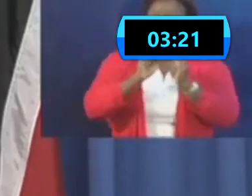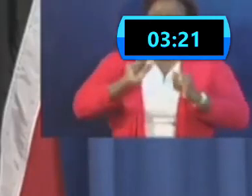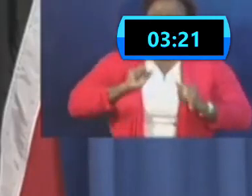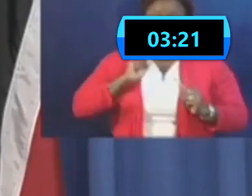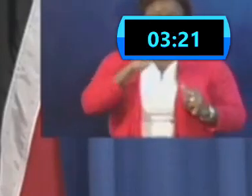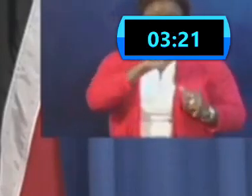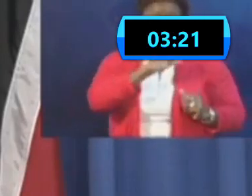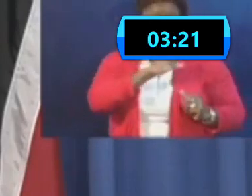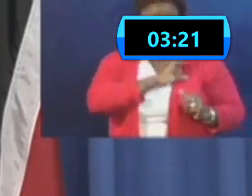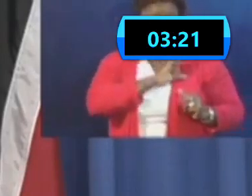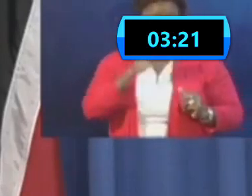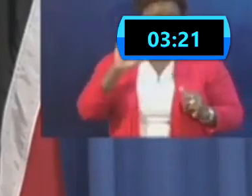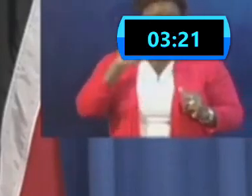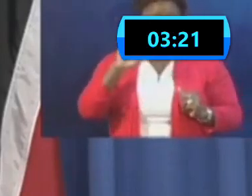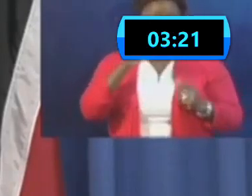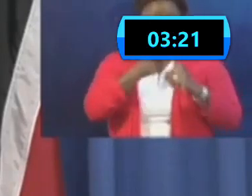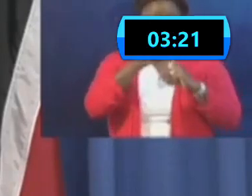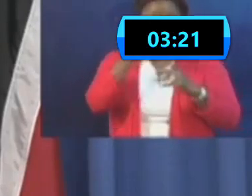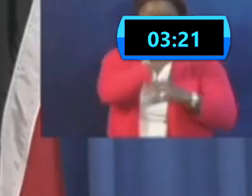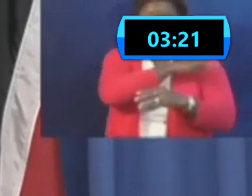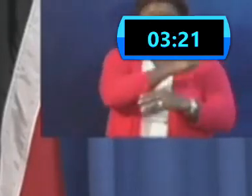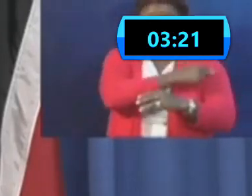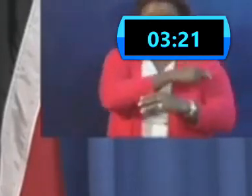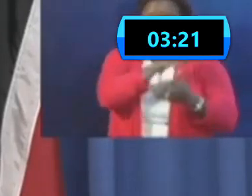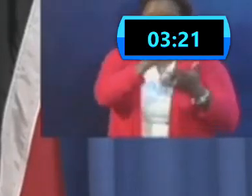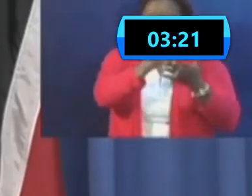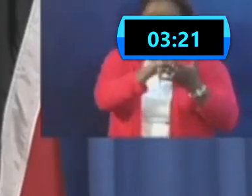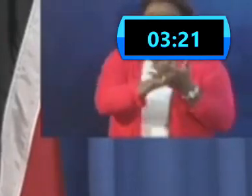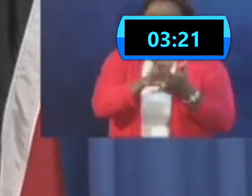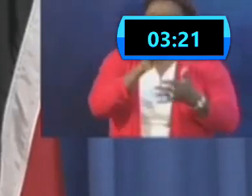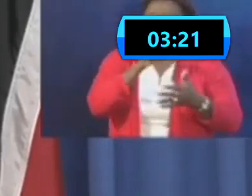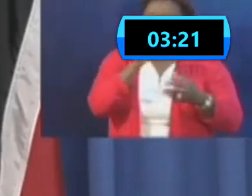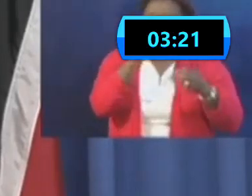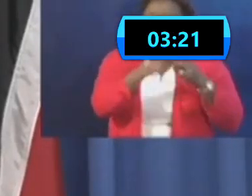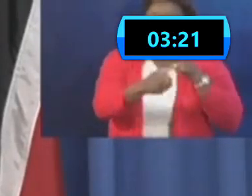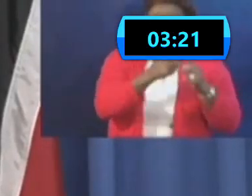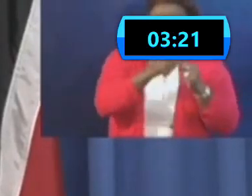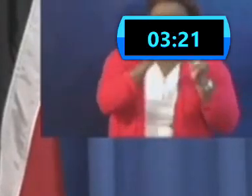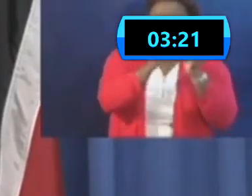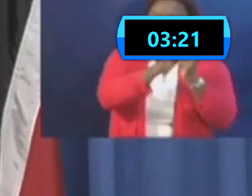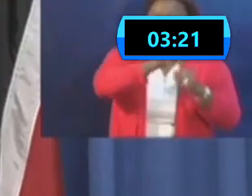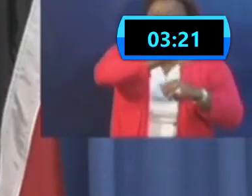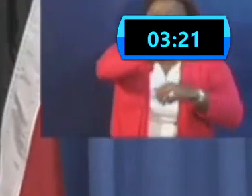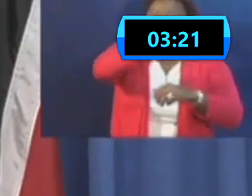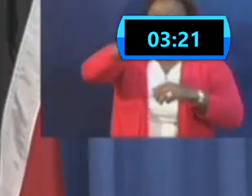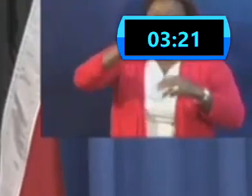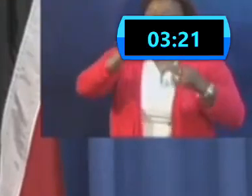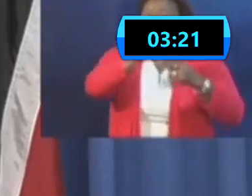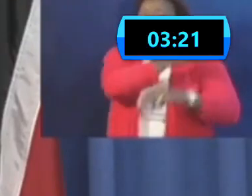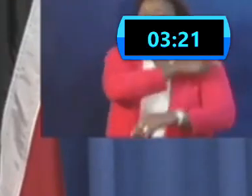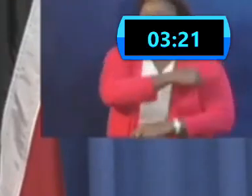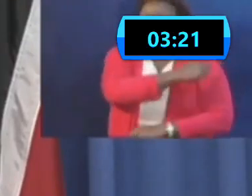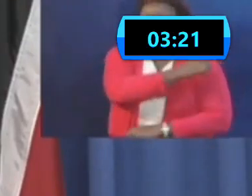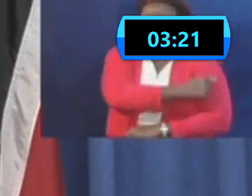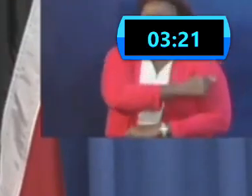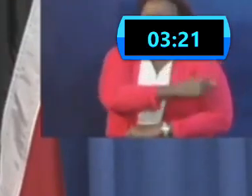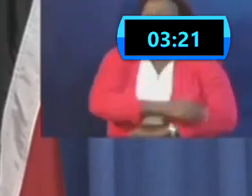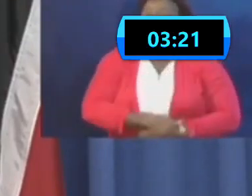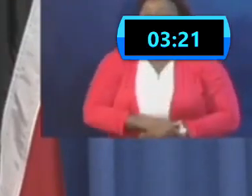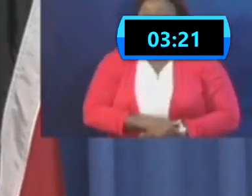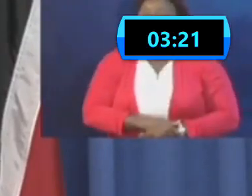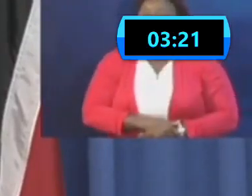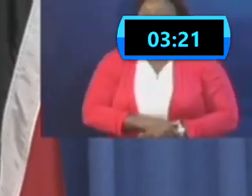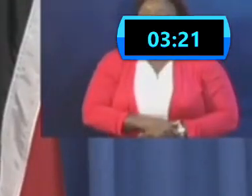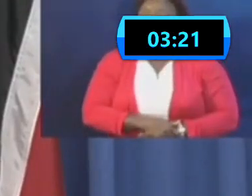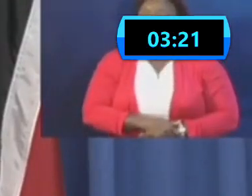to ensure I think it is a human resource issue that is being worked out through the offices of the various chief executive officers. They do have